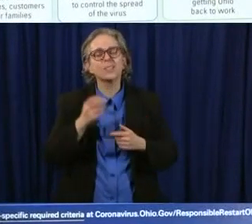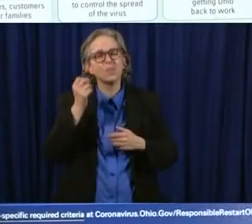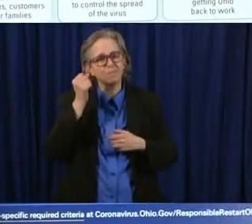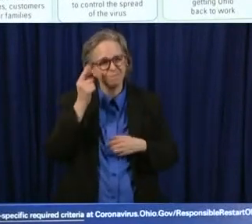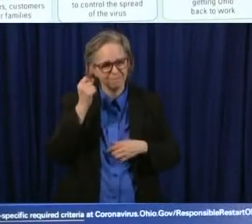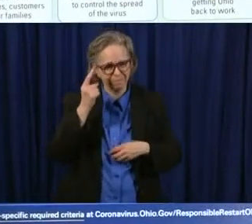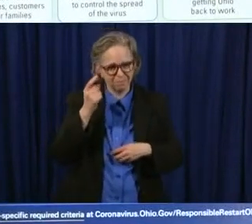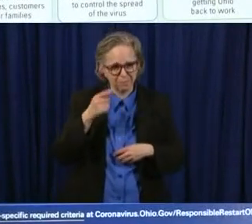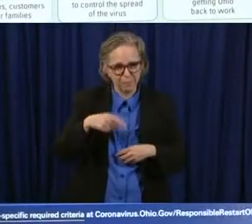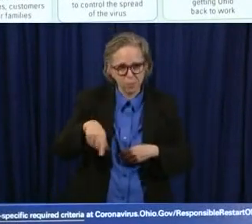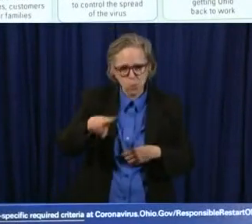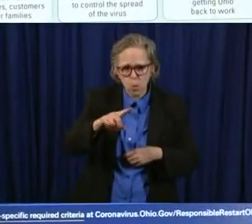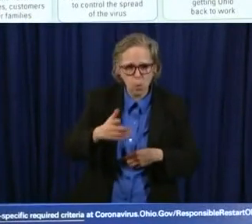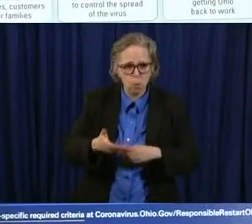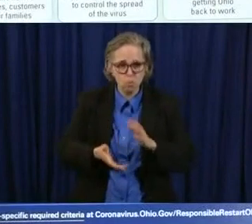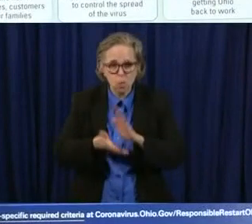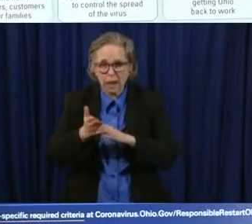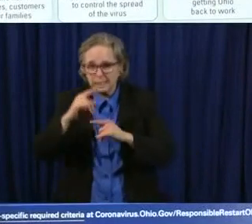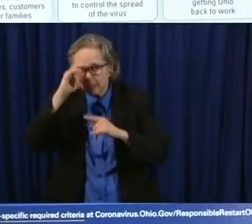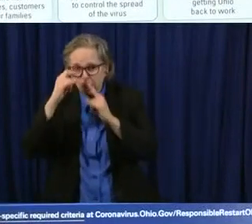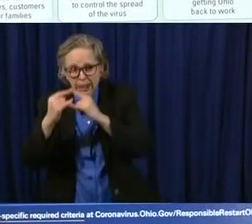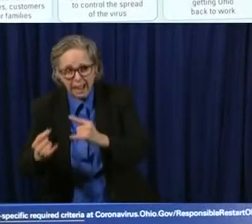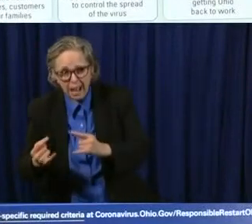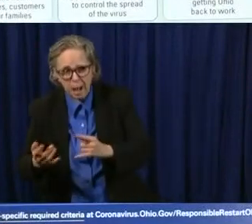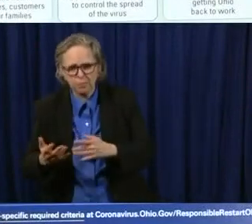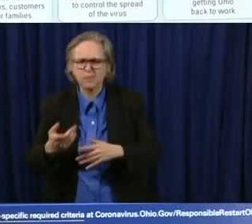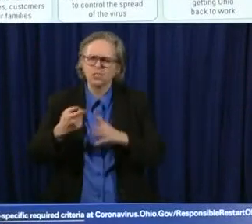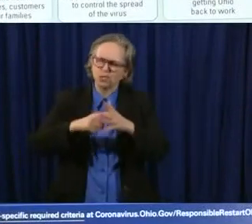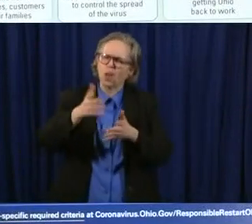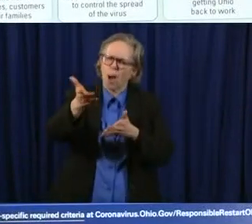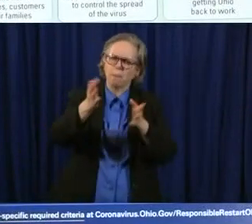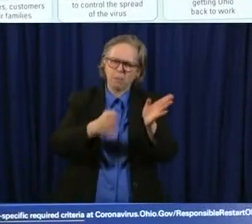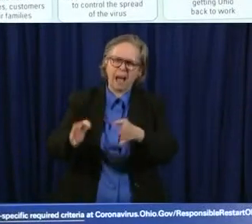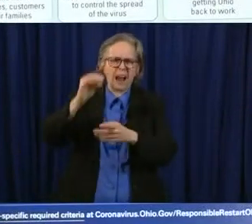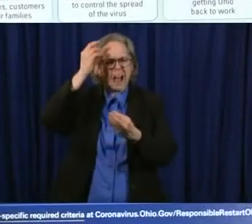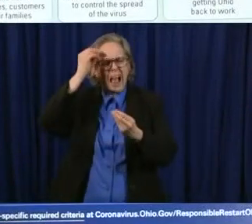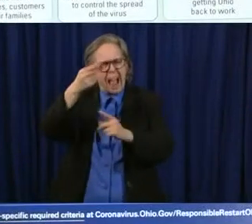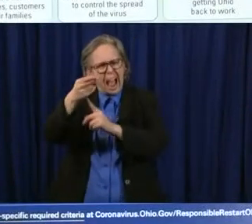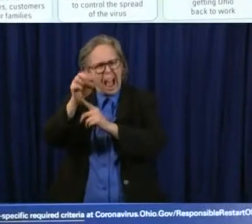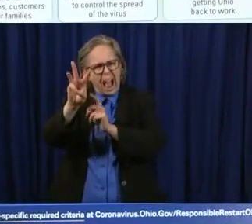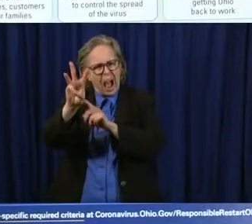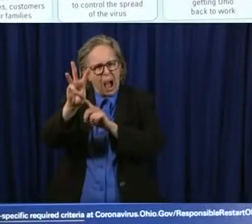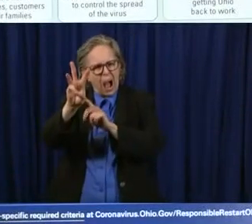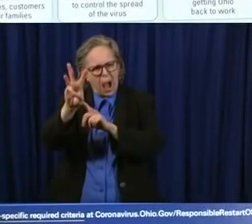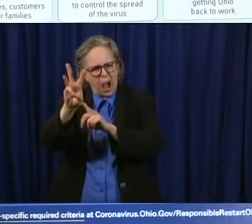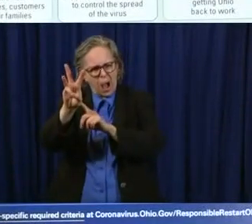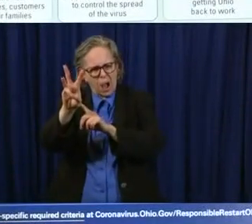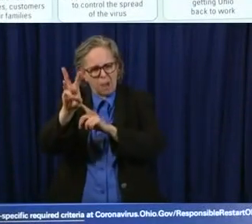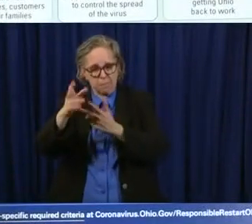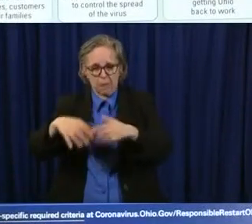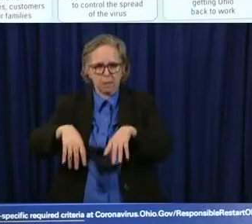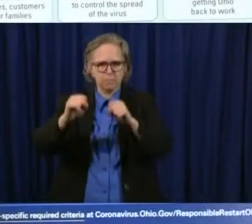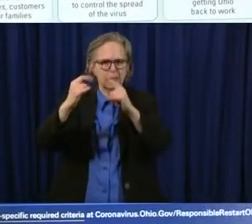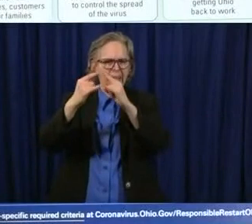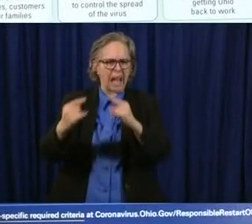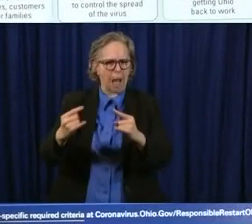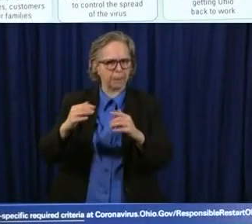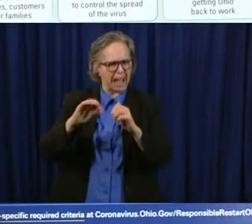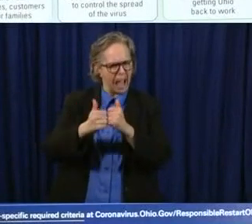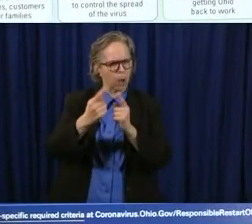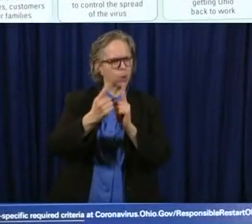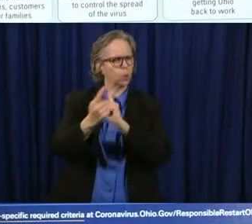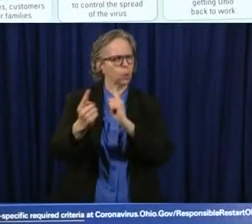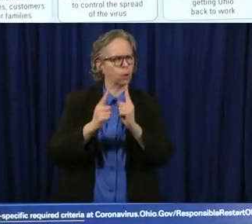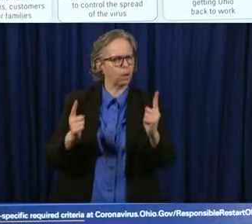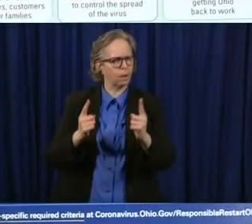or or anything else you know start thinking through how you would be able to do the social distancing and you know obviously with children it's